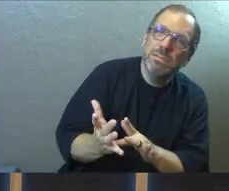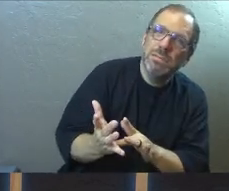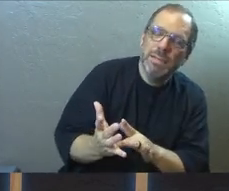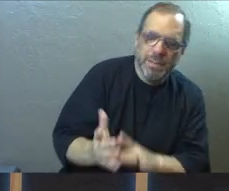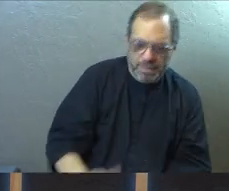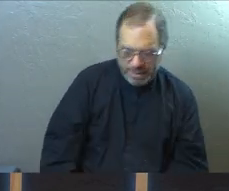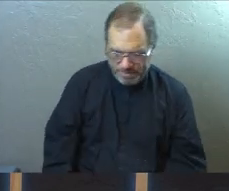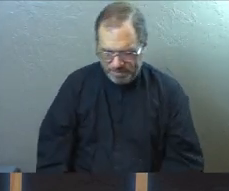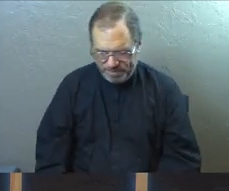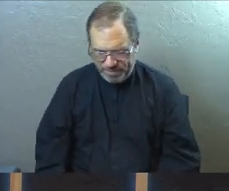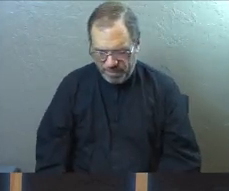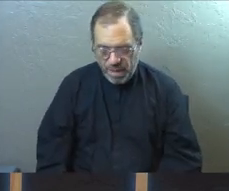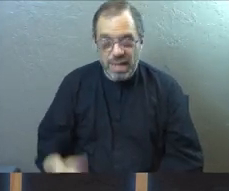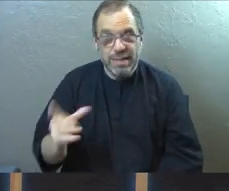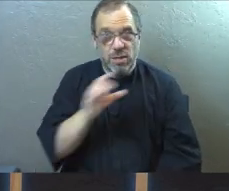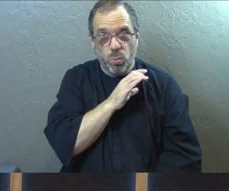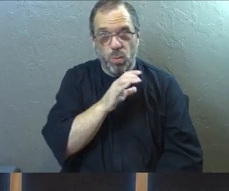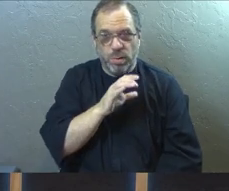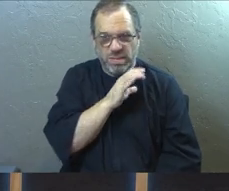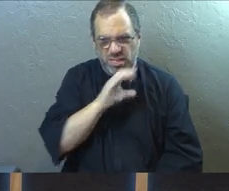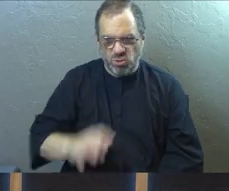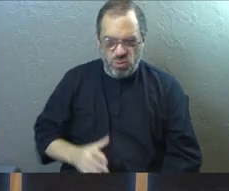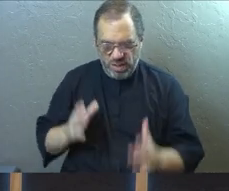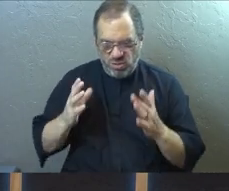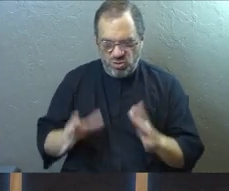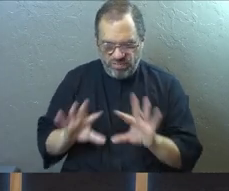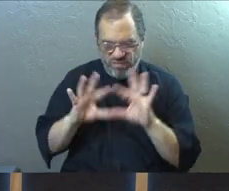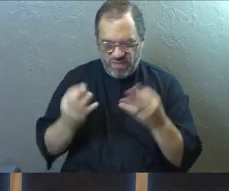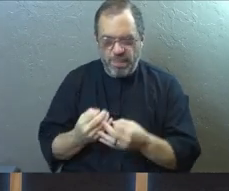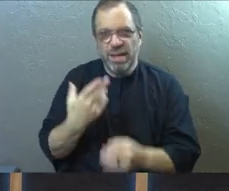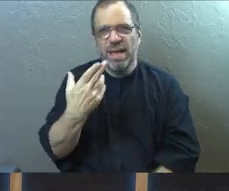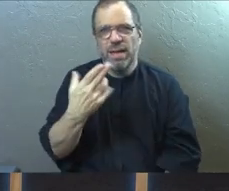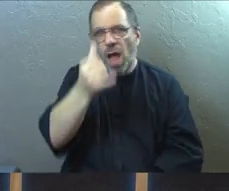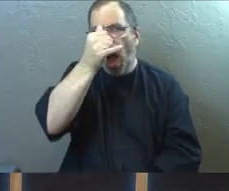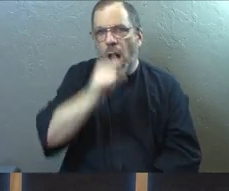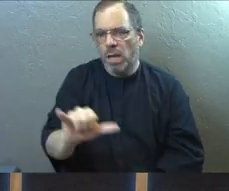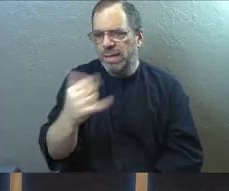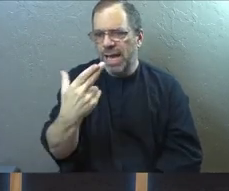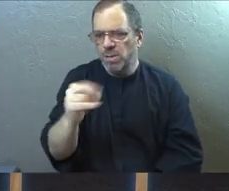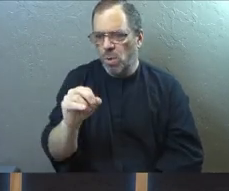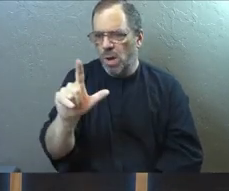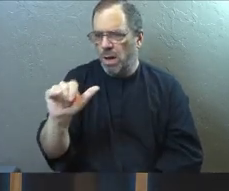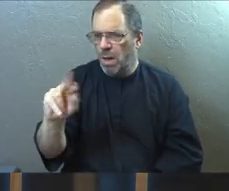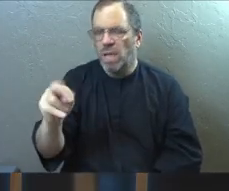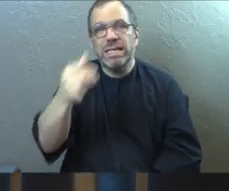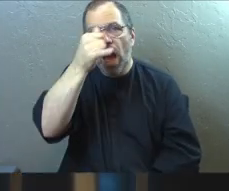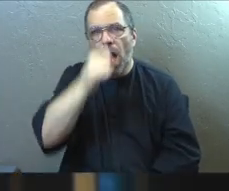I've talked about this Christian family before in Holland. Again, this is at the time of World War II.